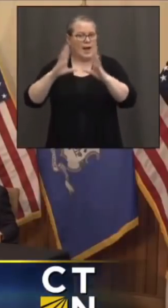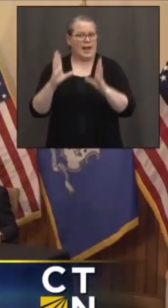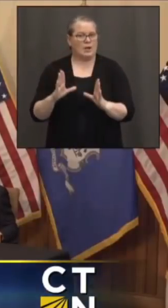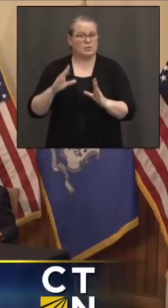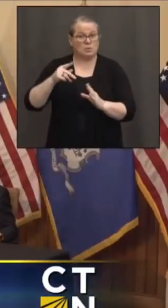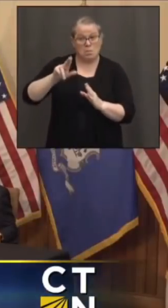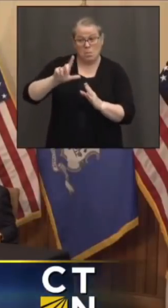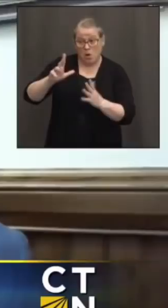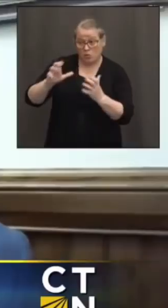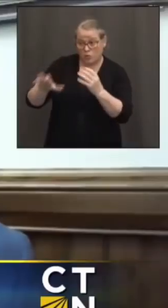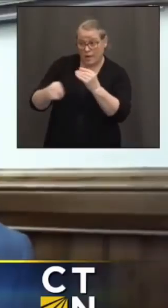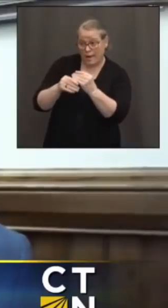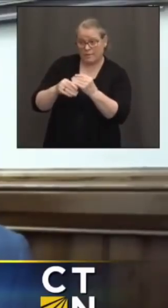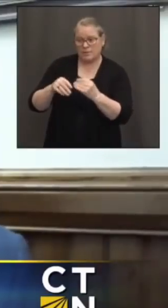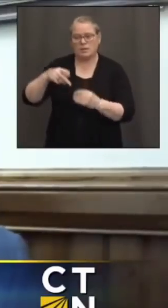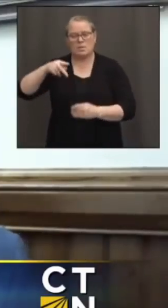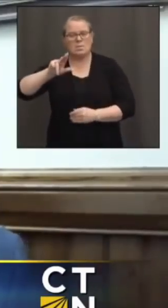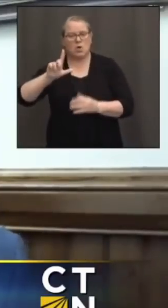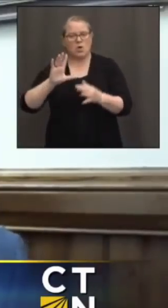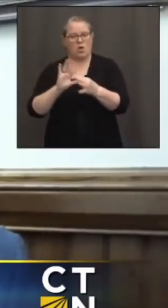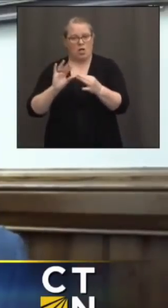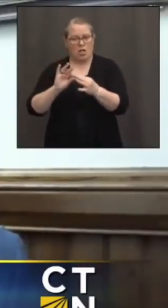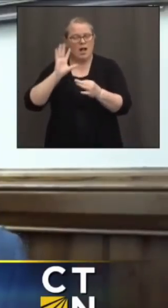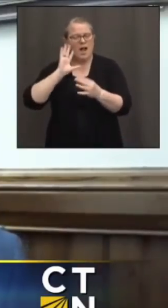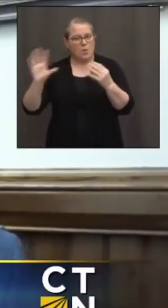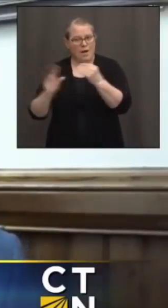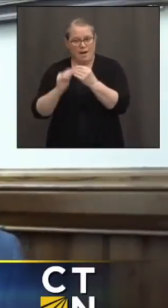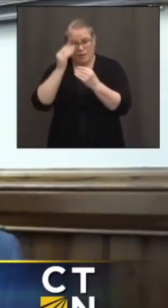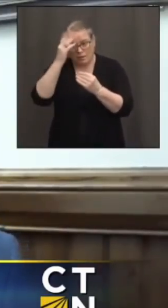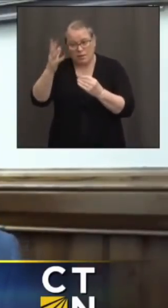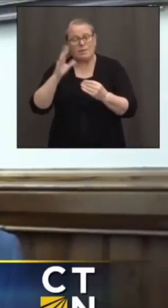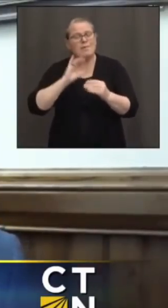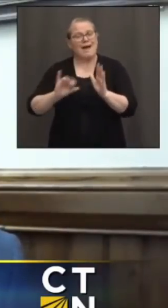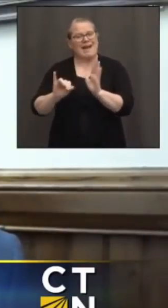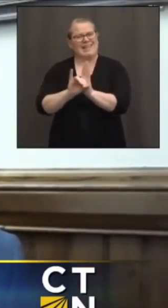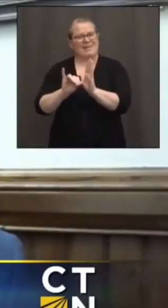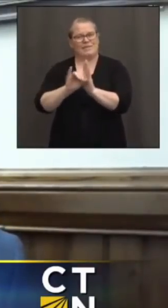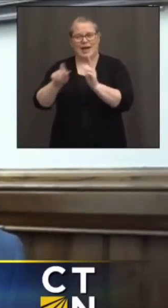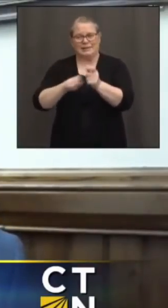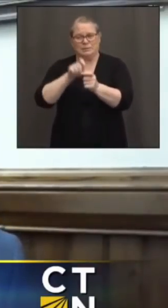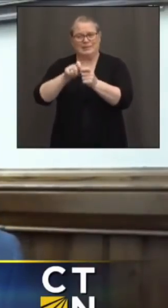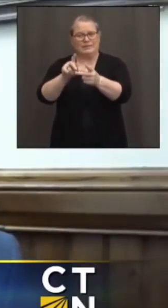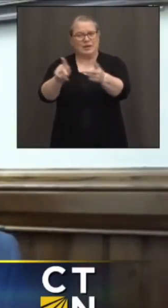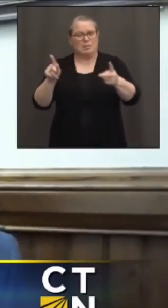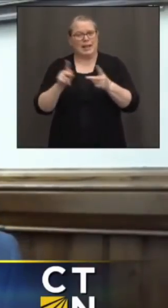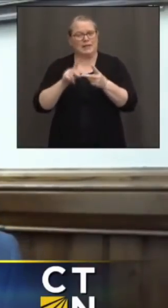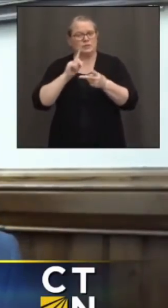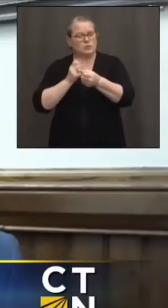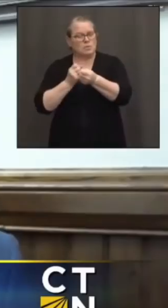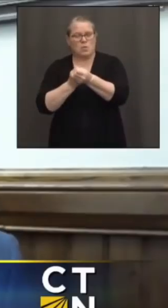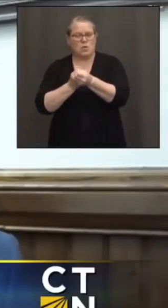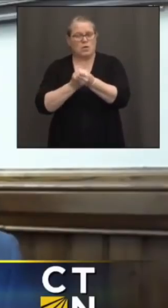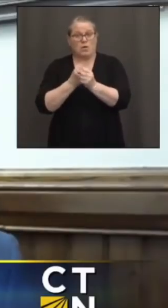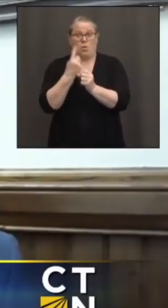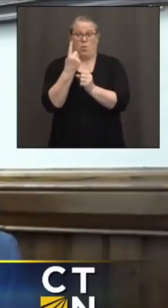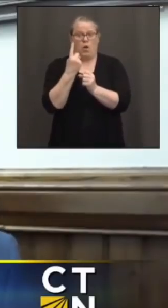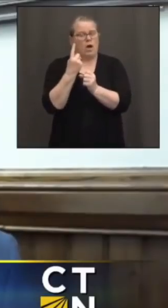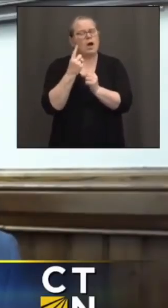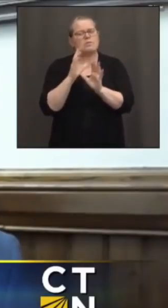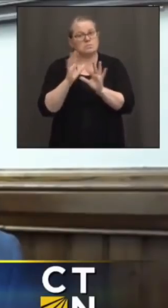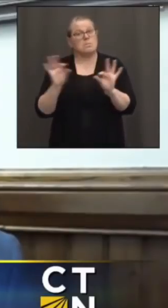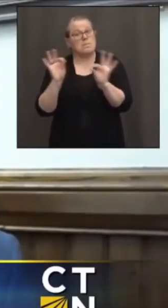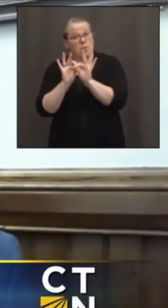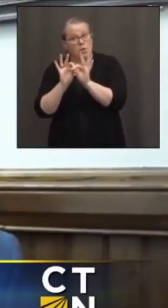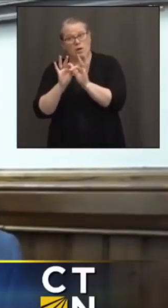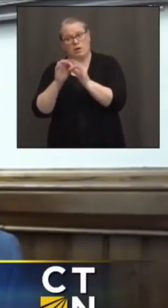Governor, it's not only about identifying a potential location to support during this humanitarian crisis. It's also